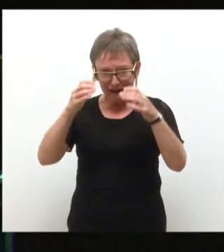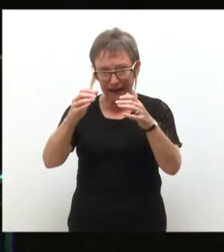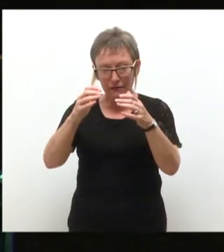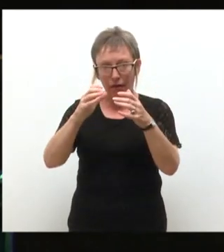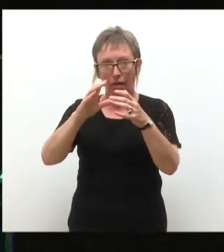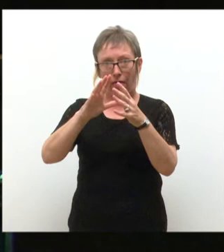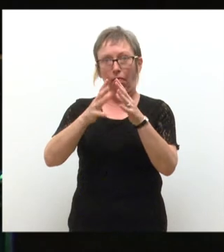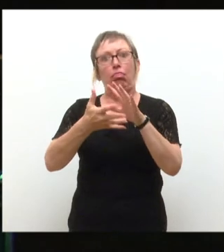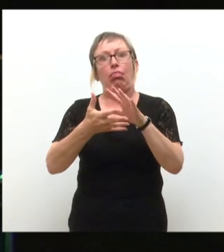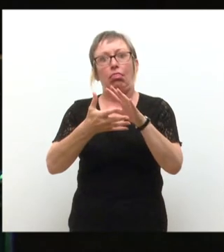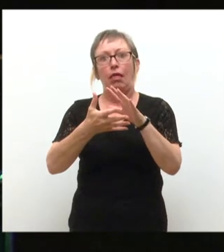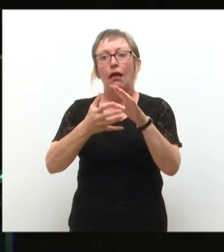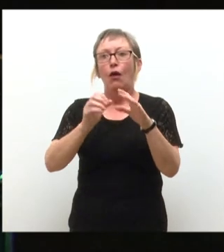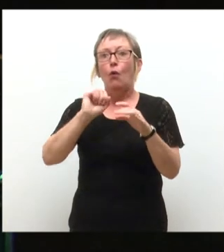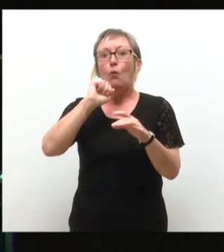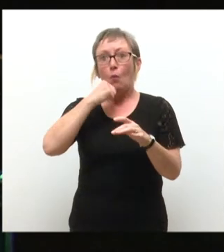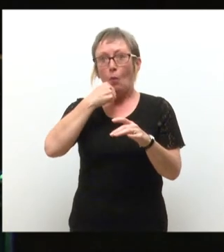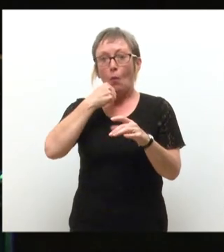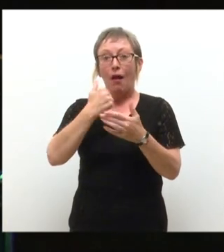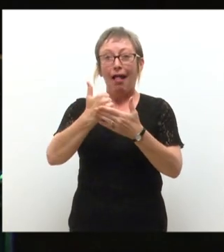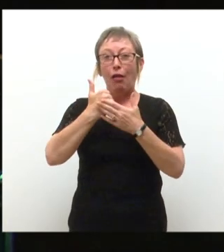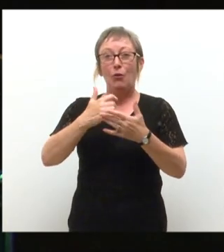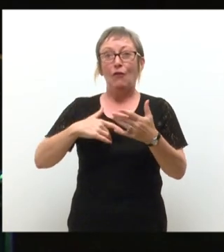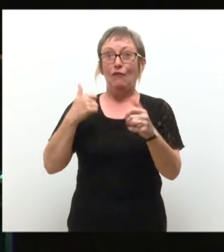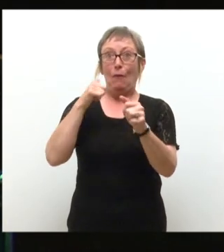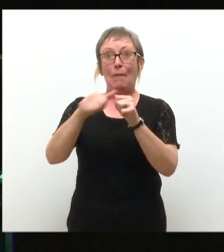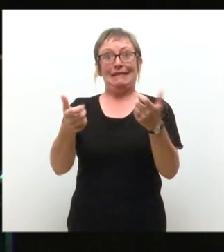by this Chancellor bonking you on the head with a cap.